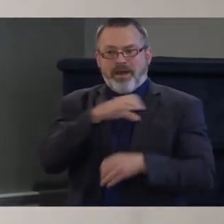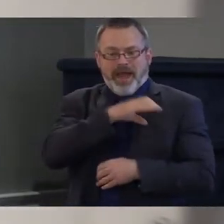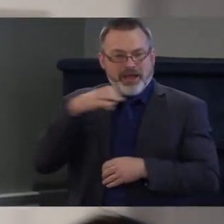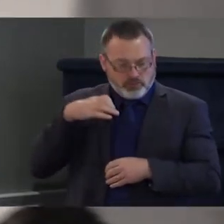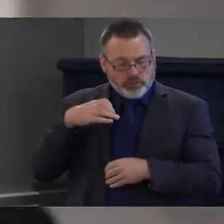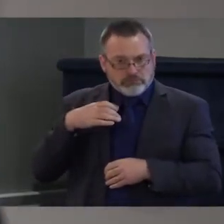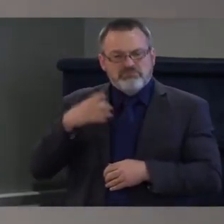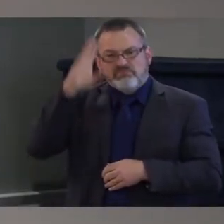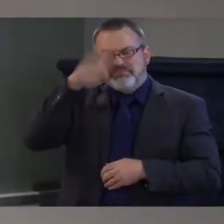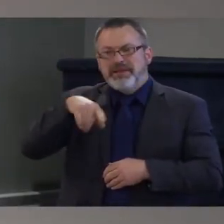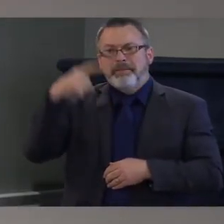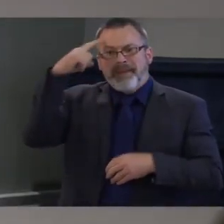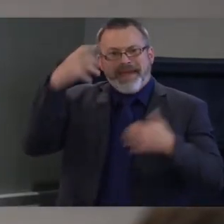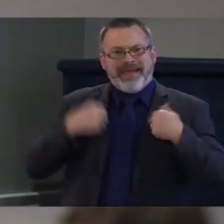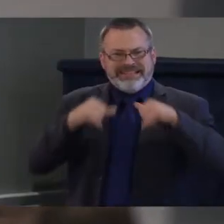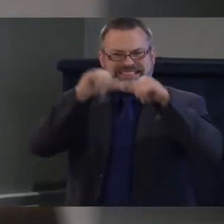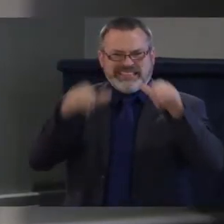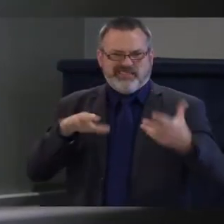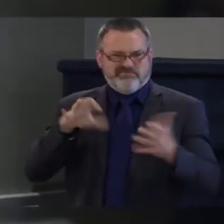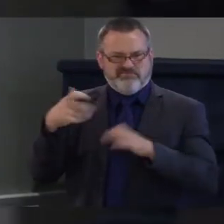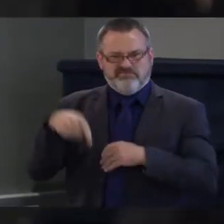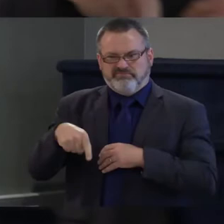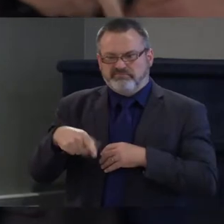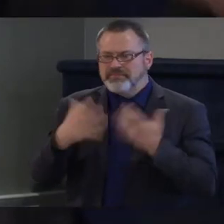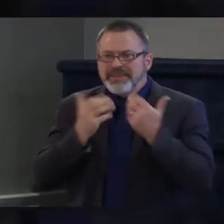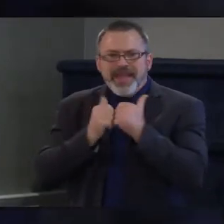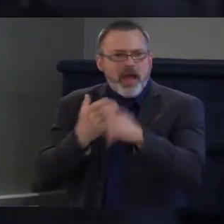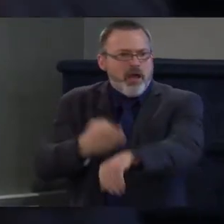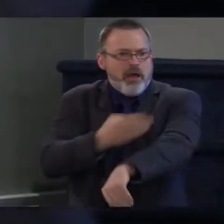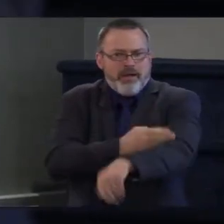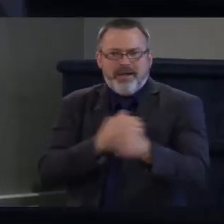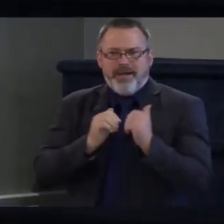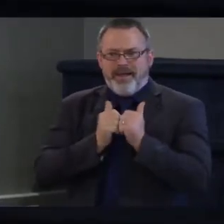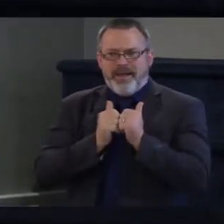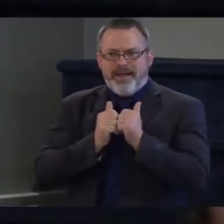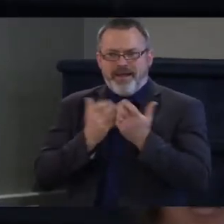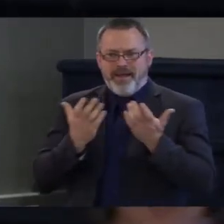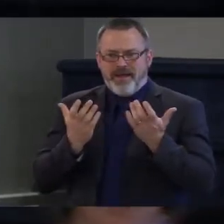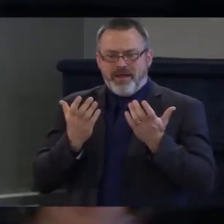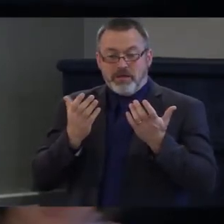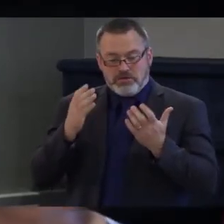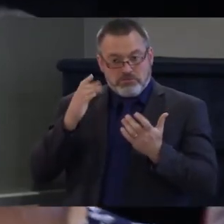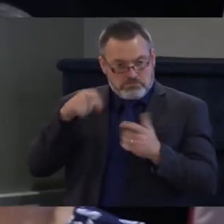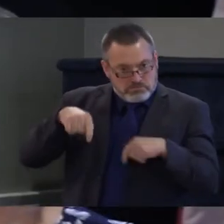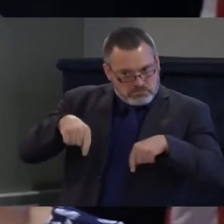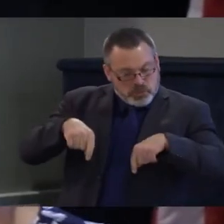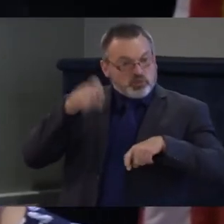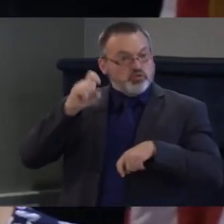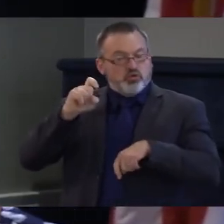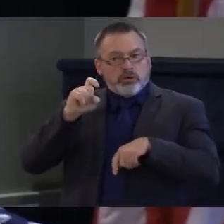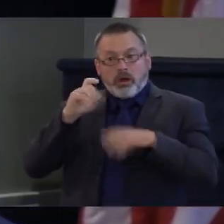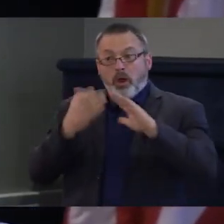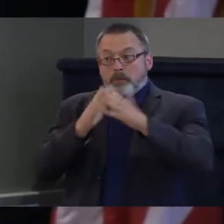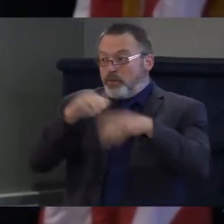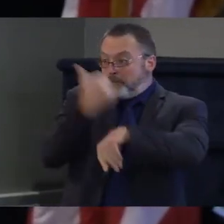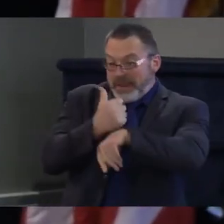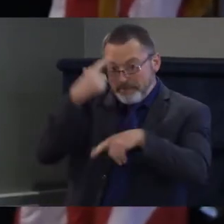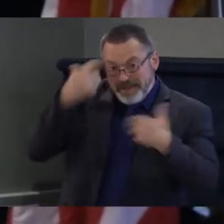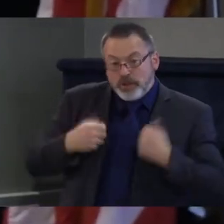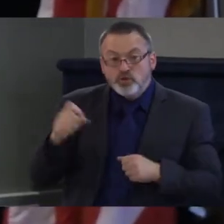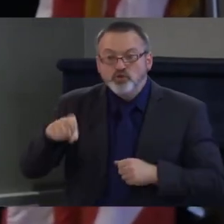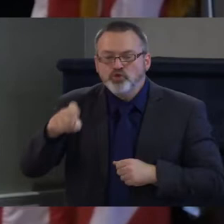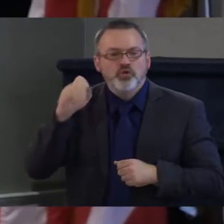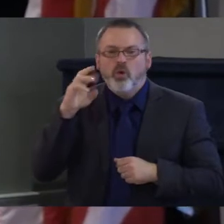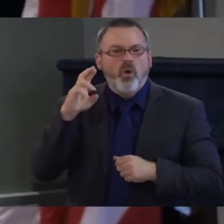The community-based mental health system specifically? Correct. I would love to see funding